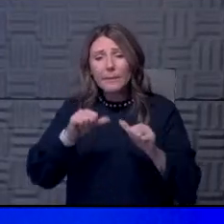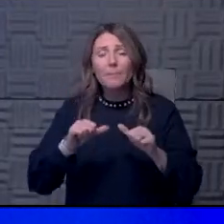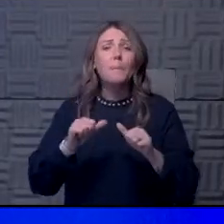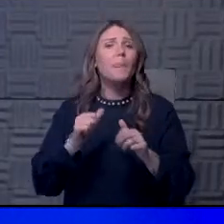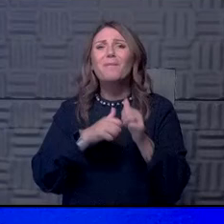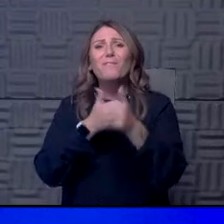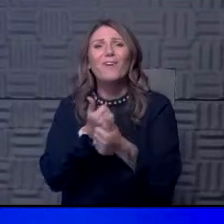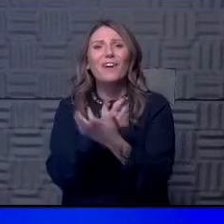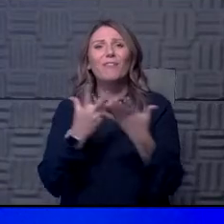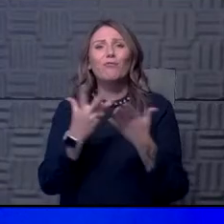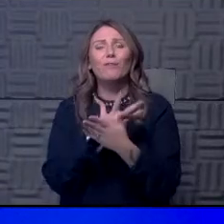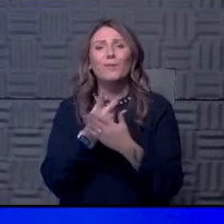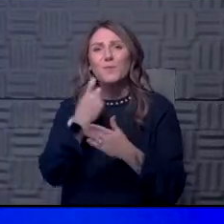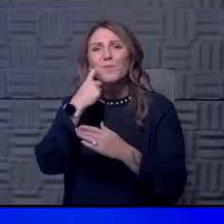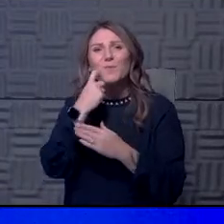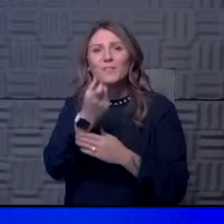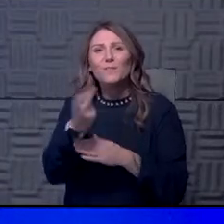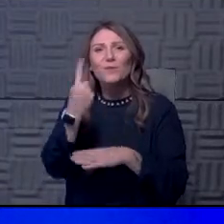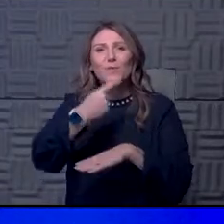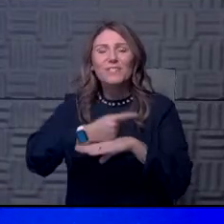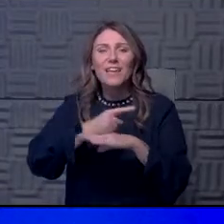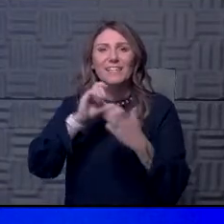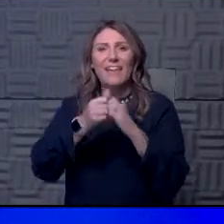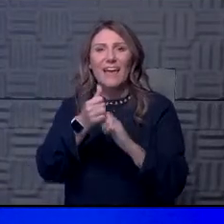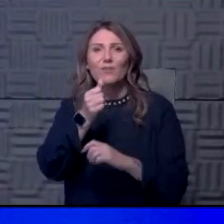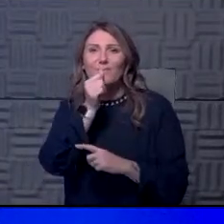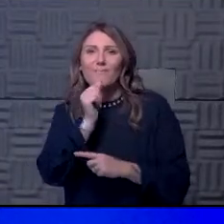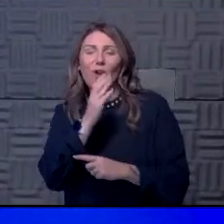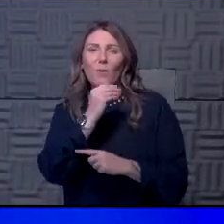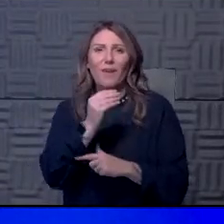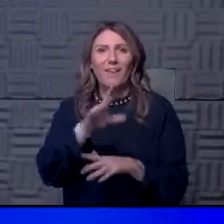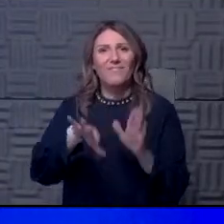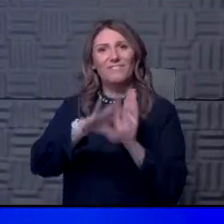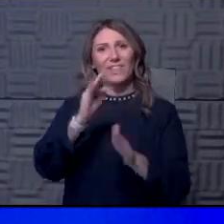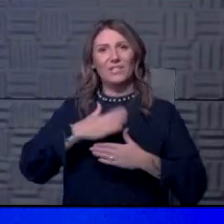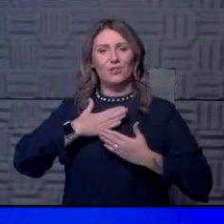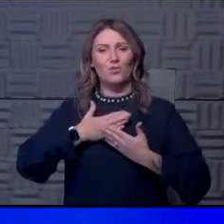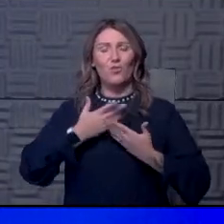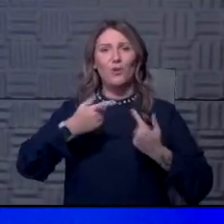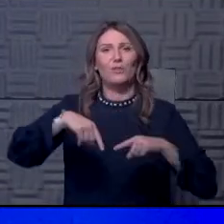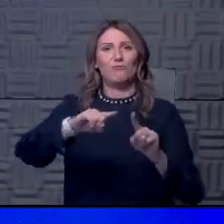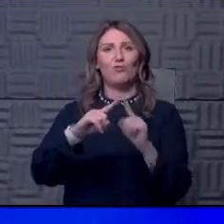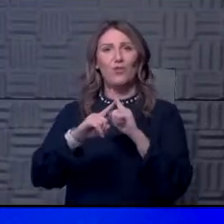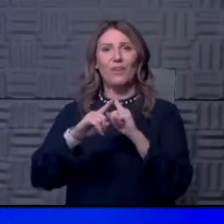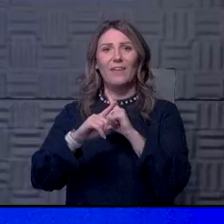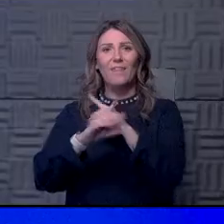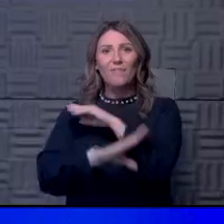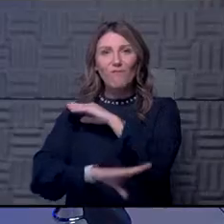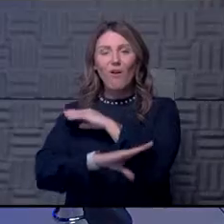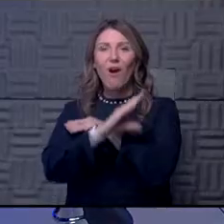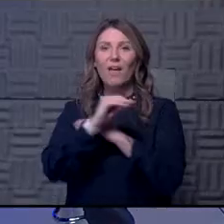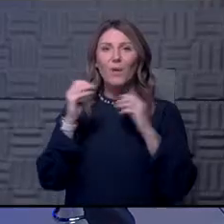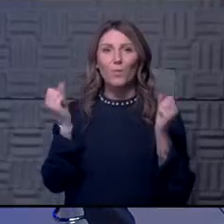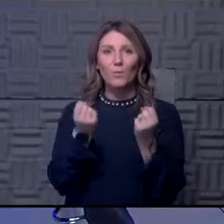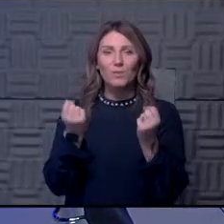couple days with ways to, uh, cope and find joy as we move through, uh, the fall and winter here.